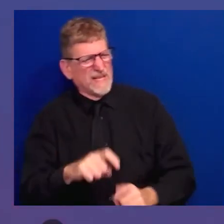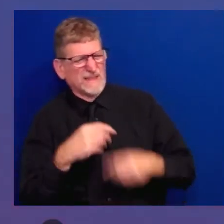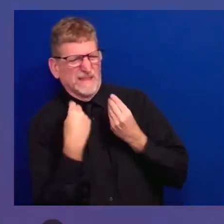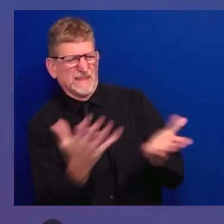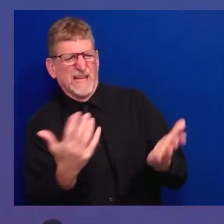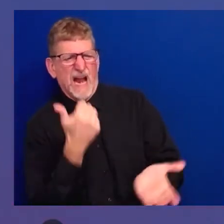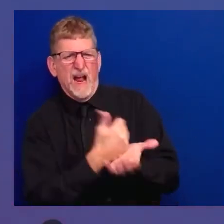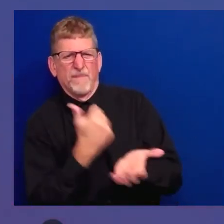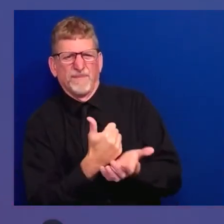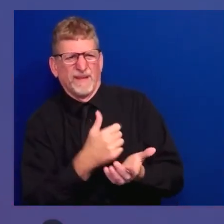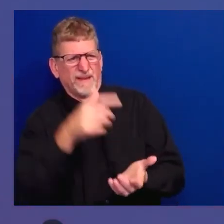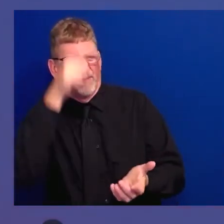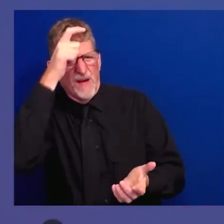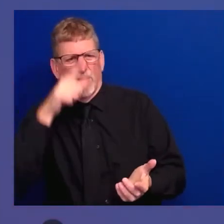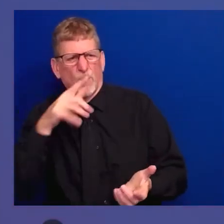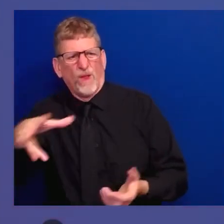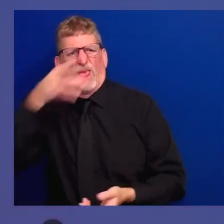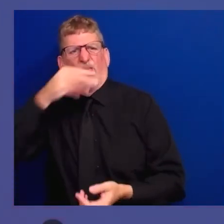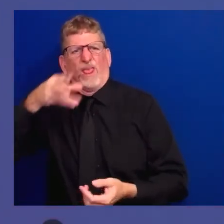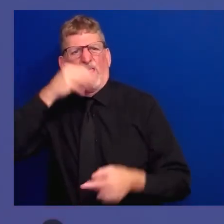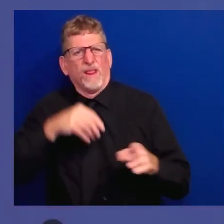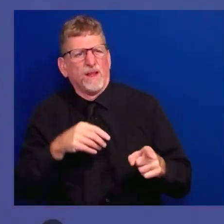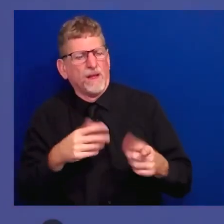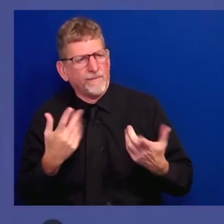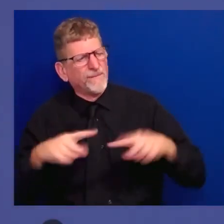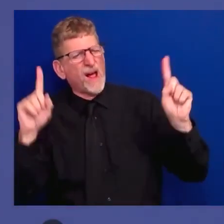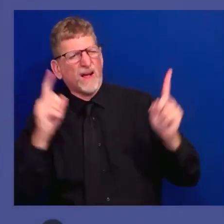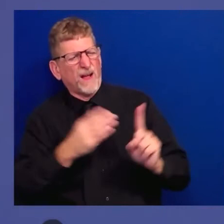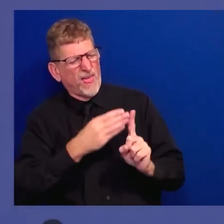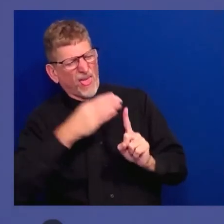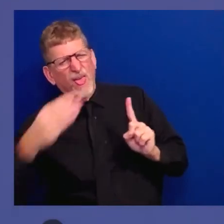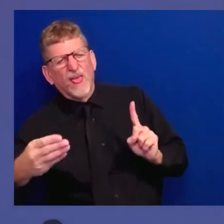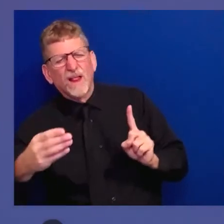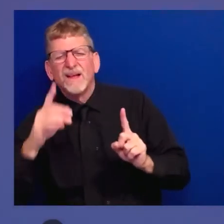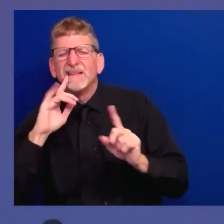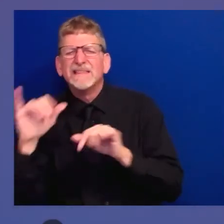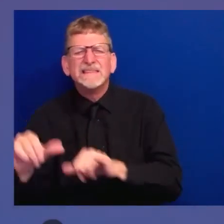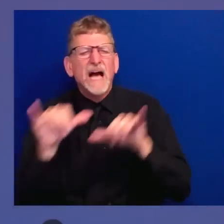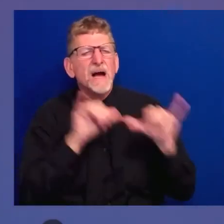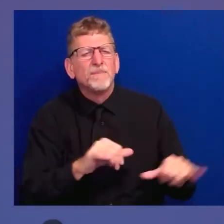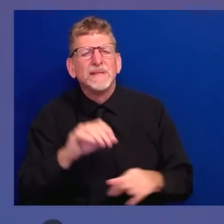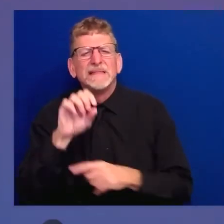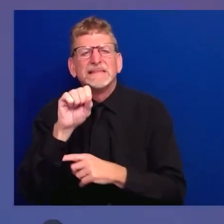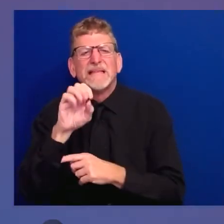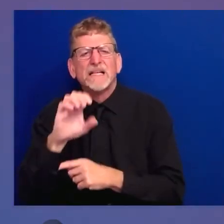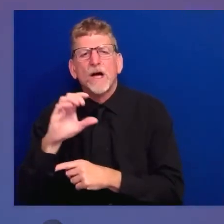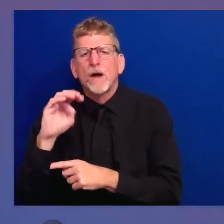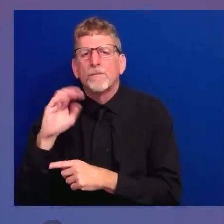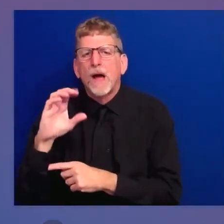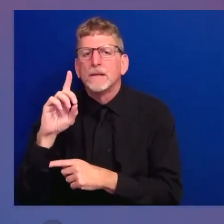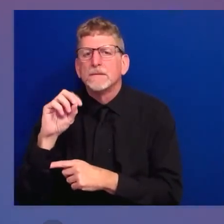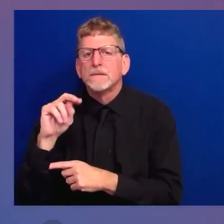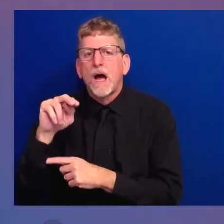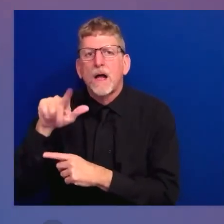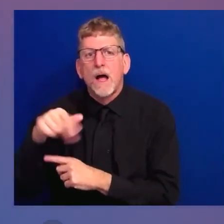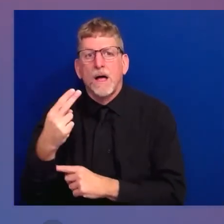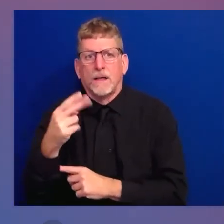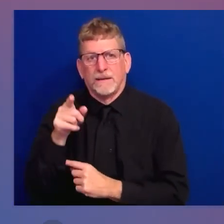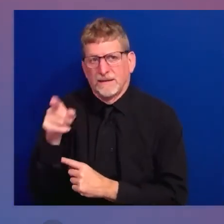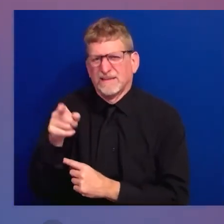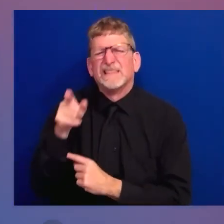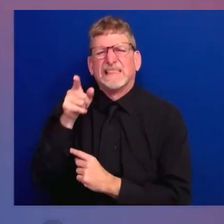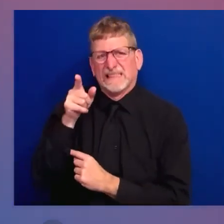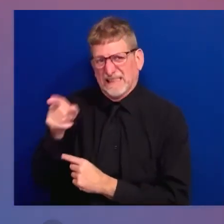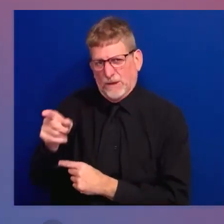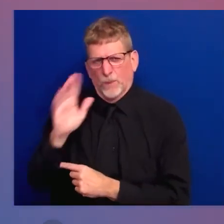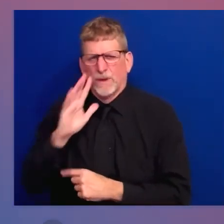developing a new rule that will add several rare respiratory cancers to the list of presumptive conditions for certain veterans. We also